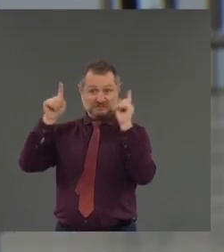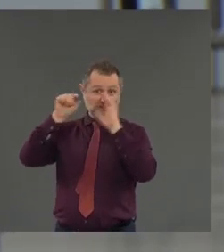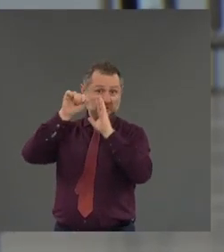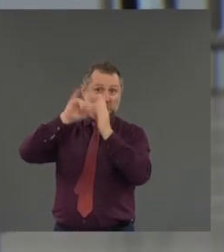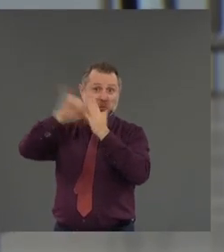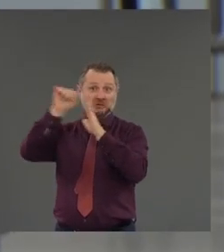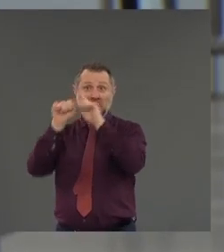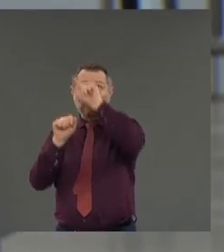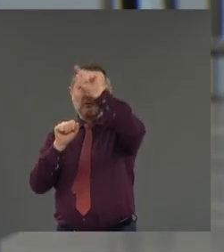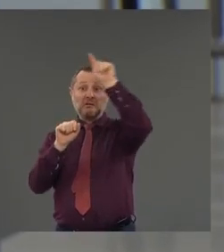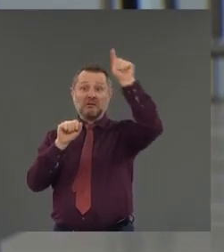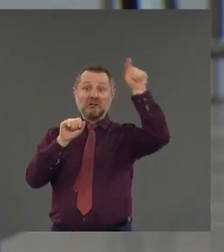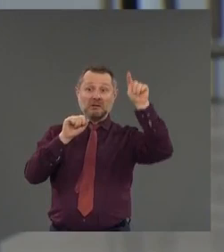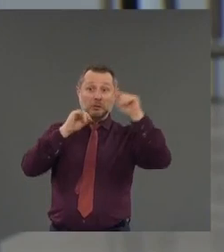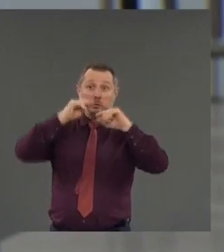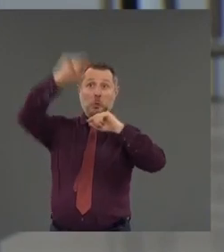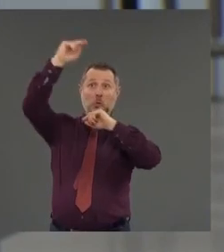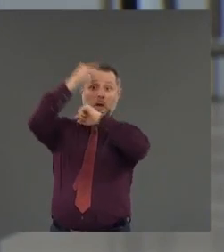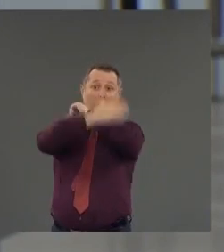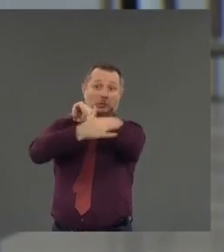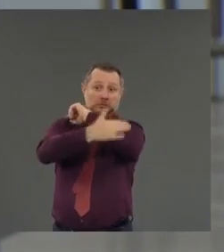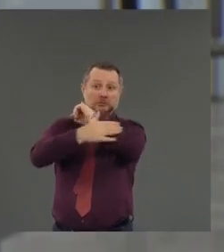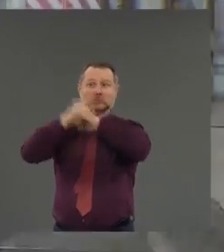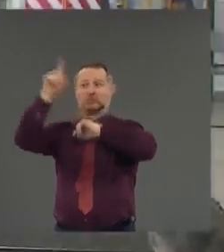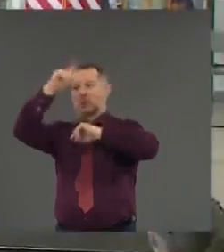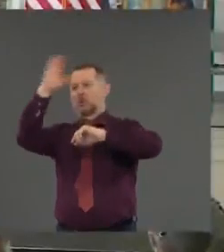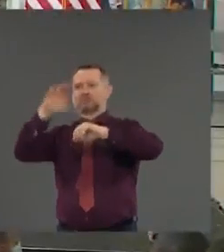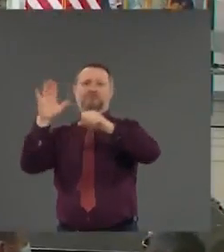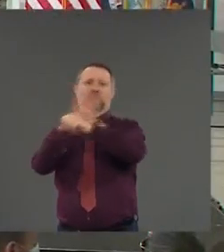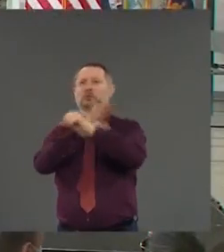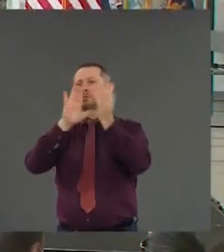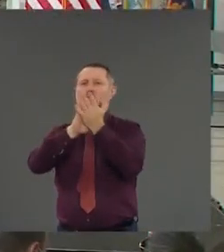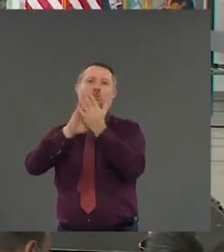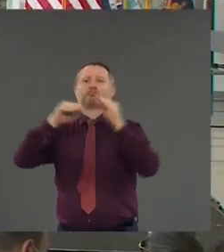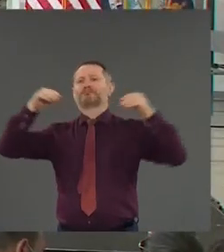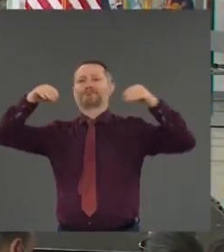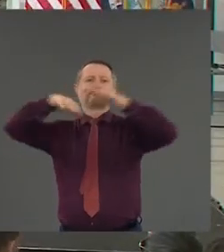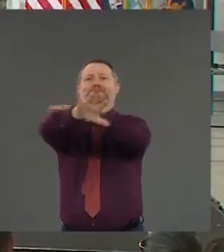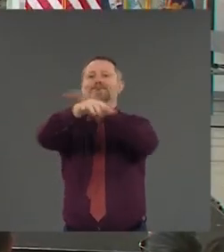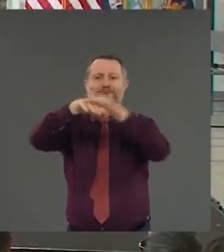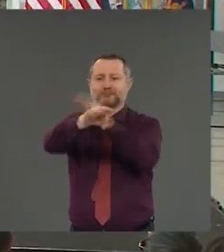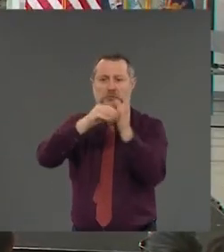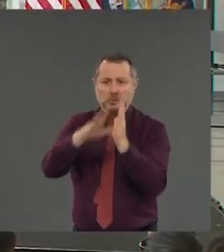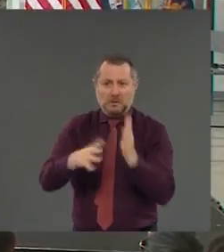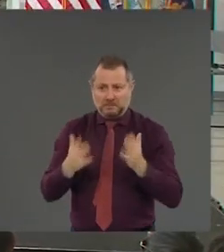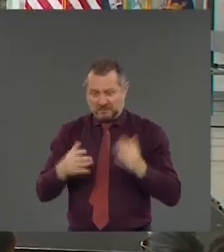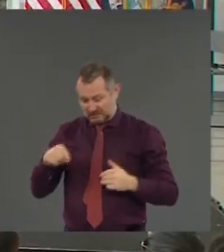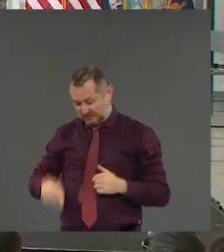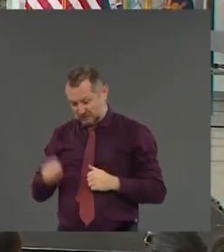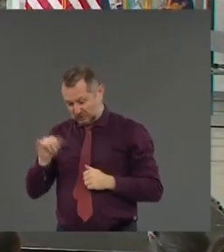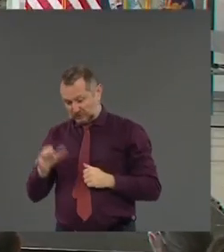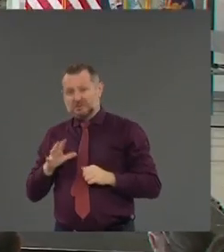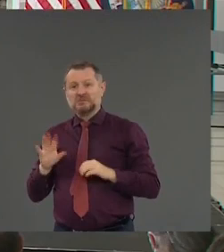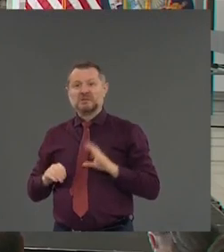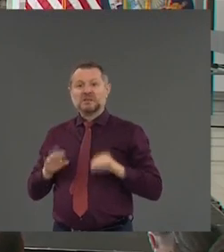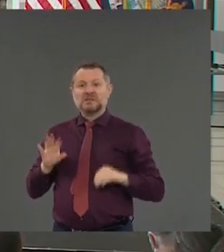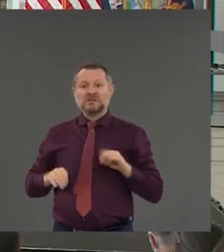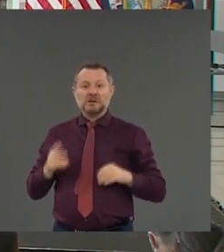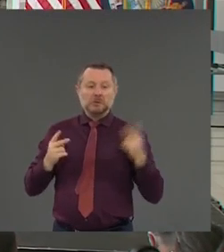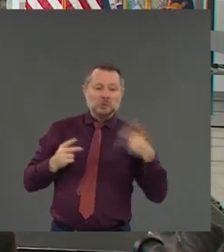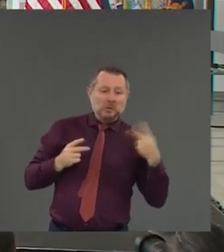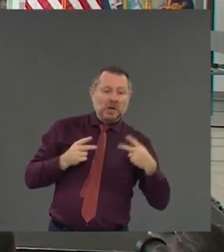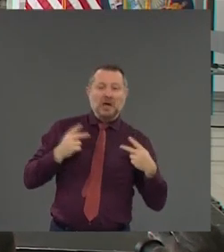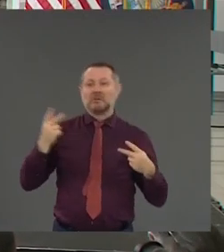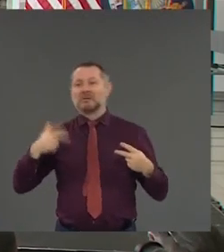the North Country, all the kids go back every single day. But in New York City, they're only in school buildings two days a week. And would that throw things way out of